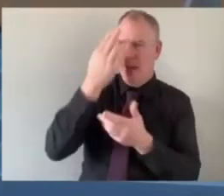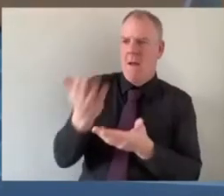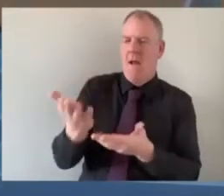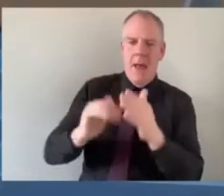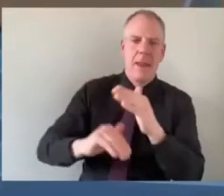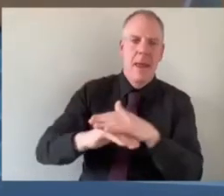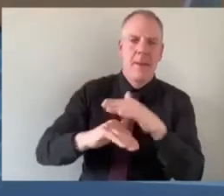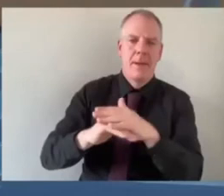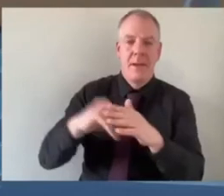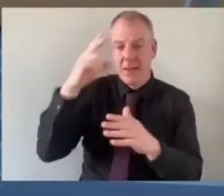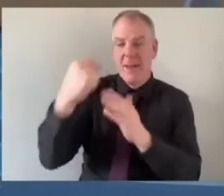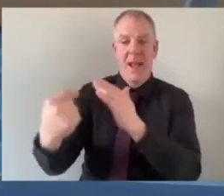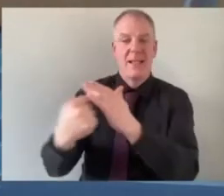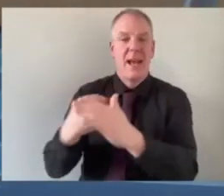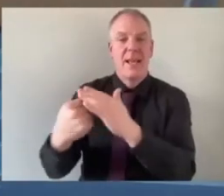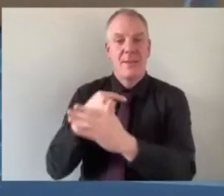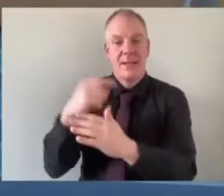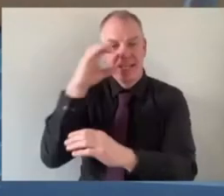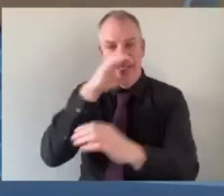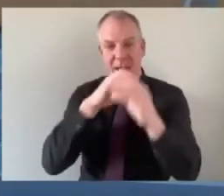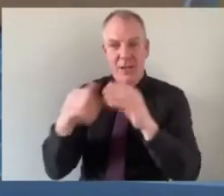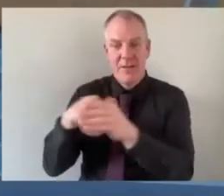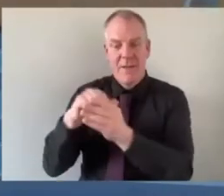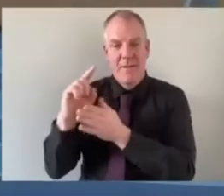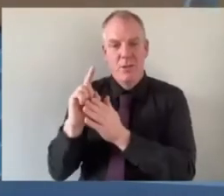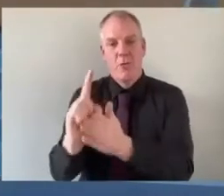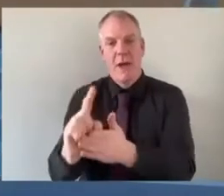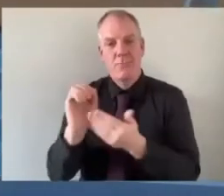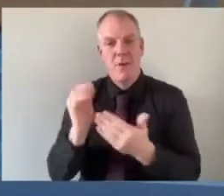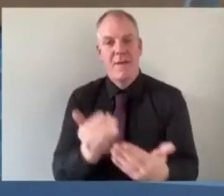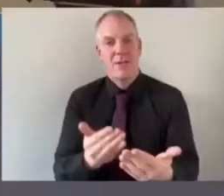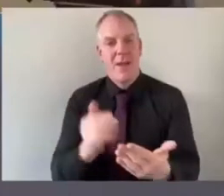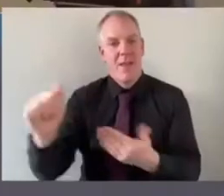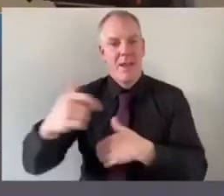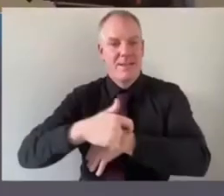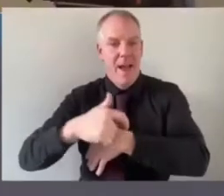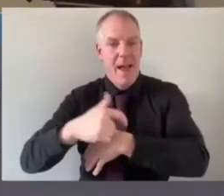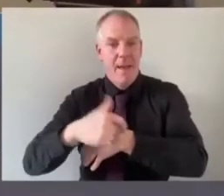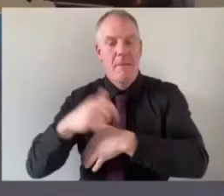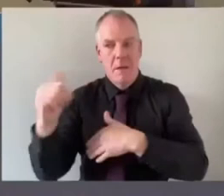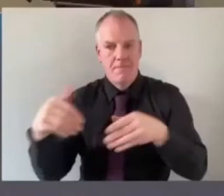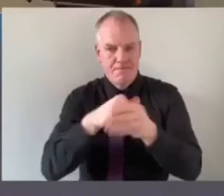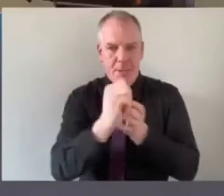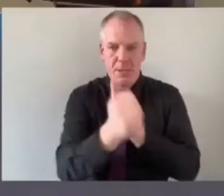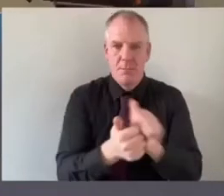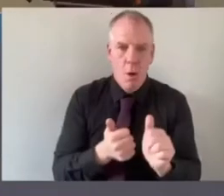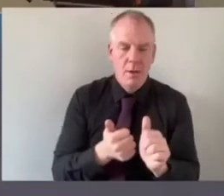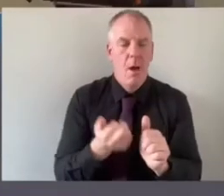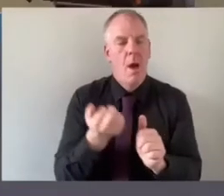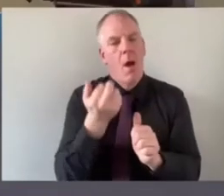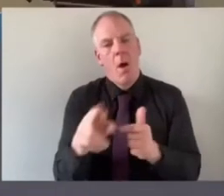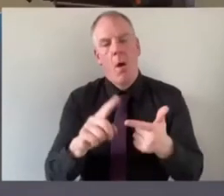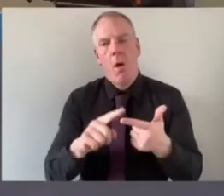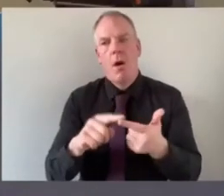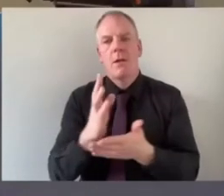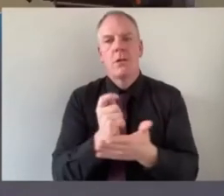of say asylum seekers in direct provision and their the the time that they have in the day to be able to dedicate to to sport or we tried to